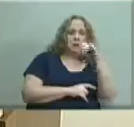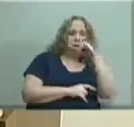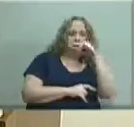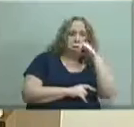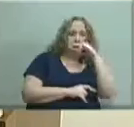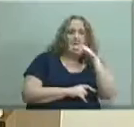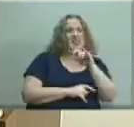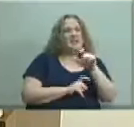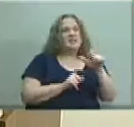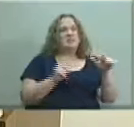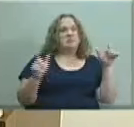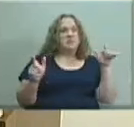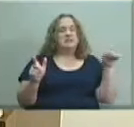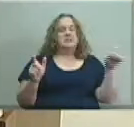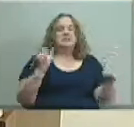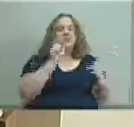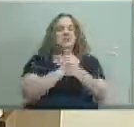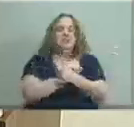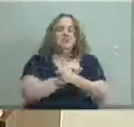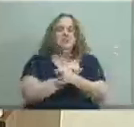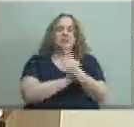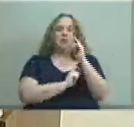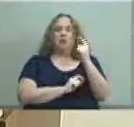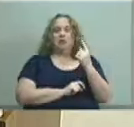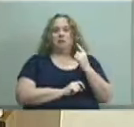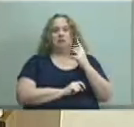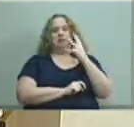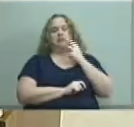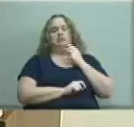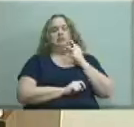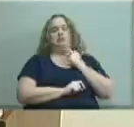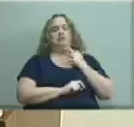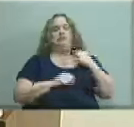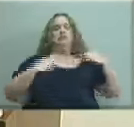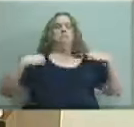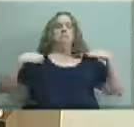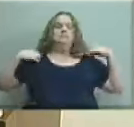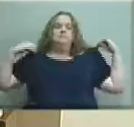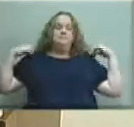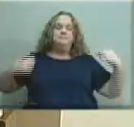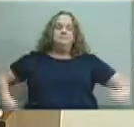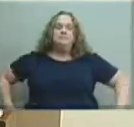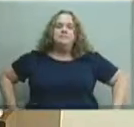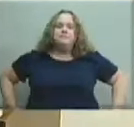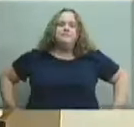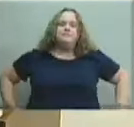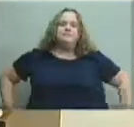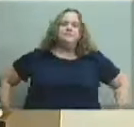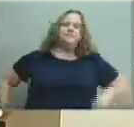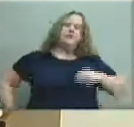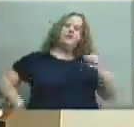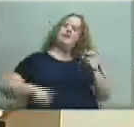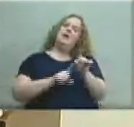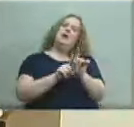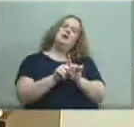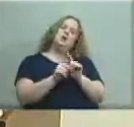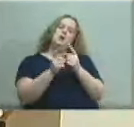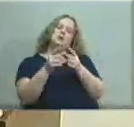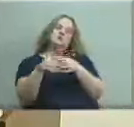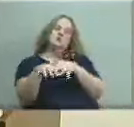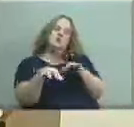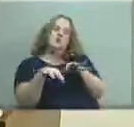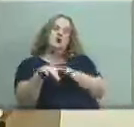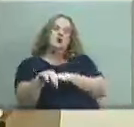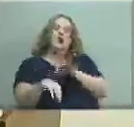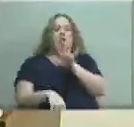that's a big change um they also um in response to my questions described how it seemed